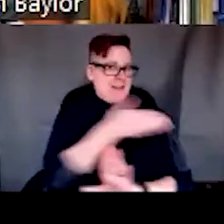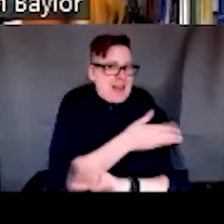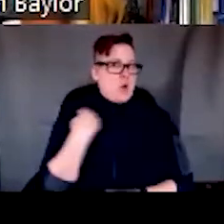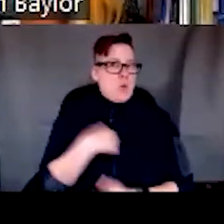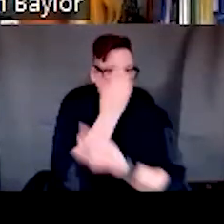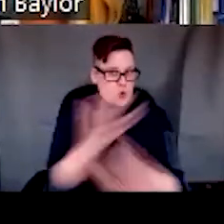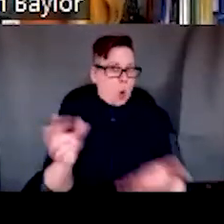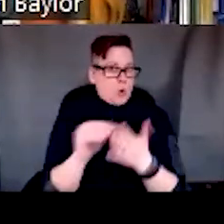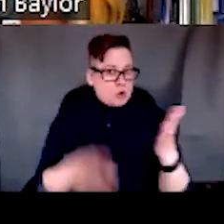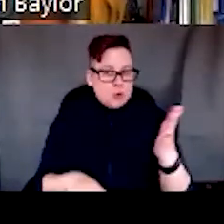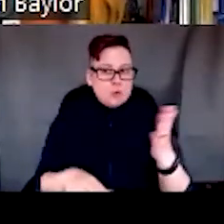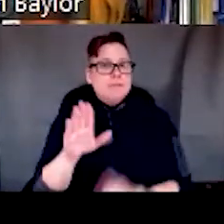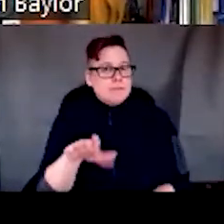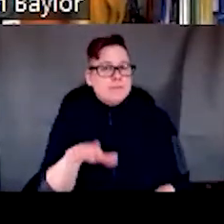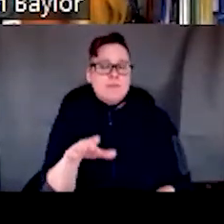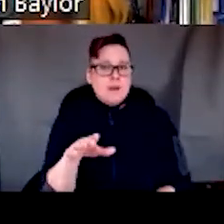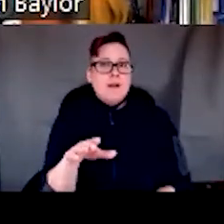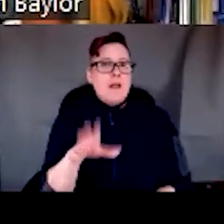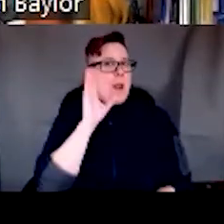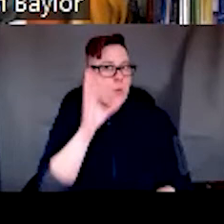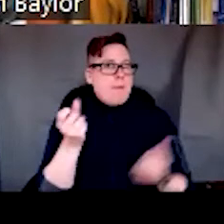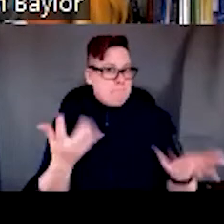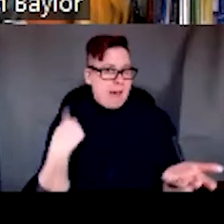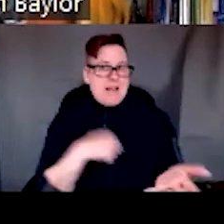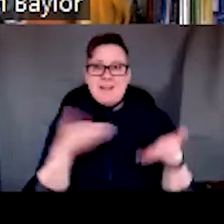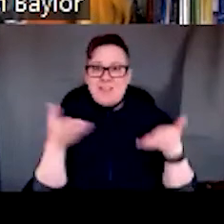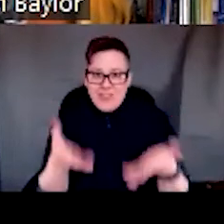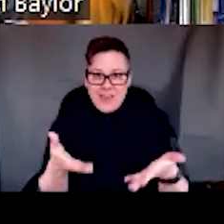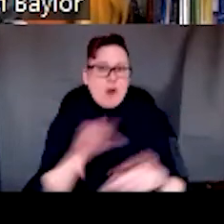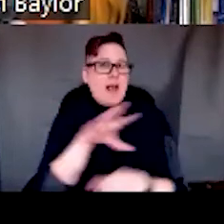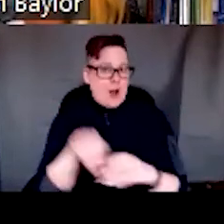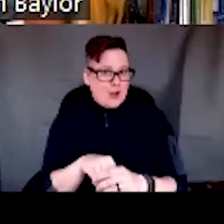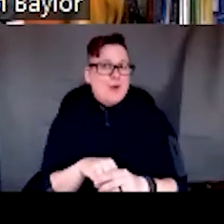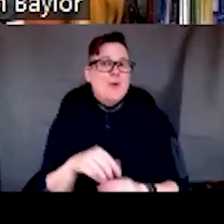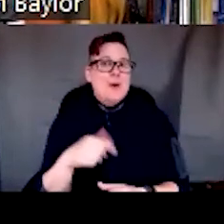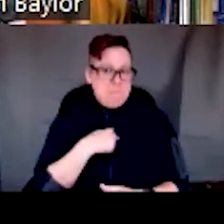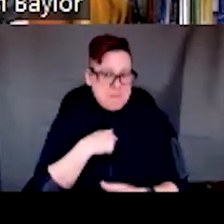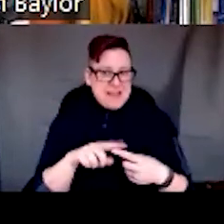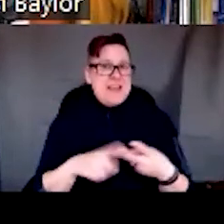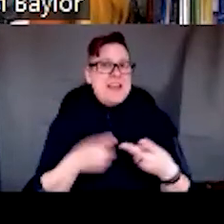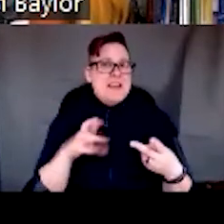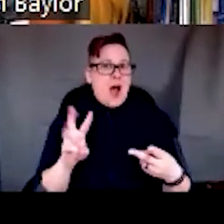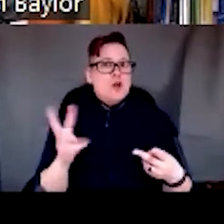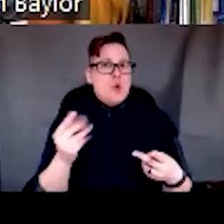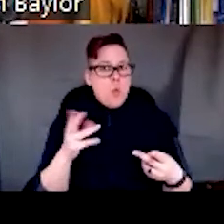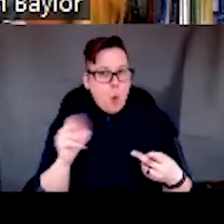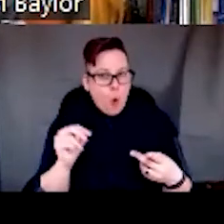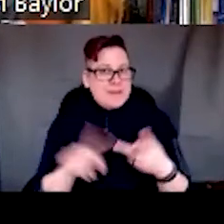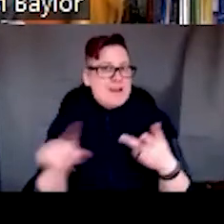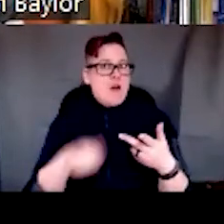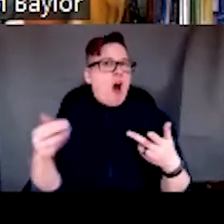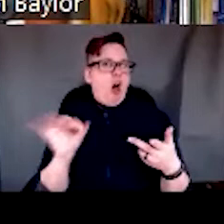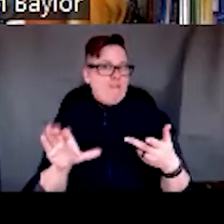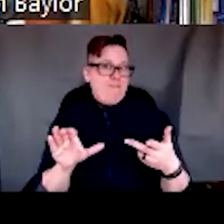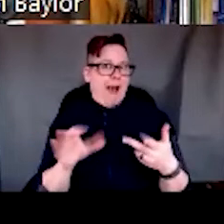students know that there would be several of us, including Dr. Wharton and myself and some of the other faculty who were really invested